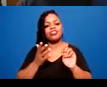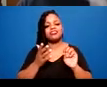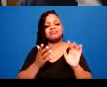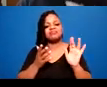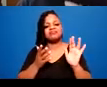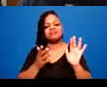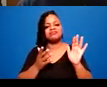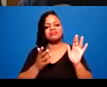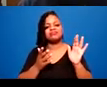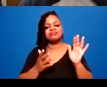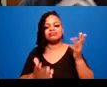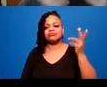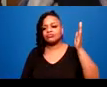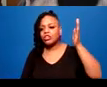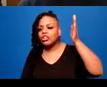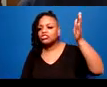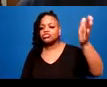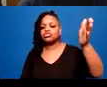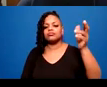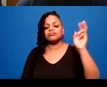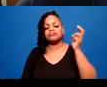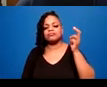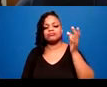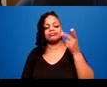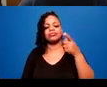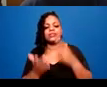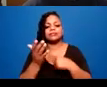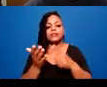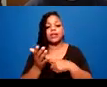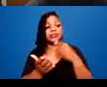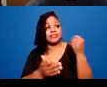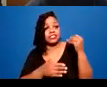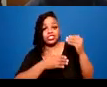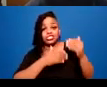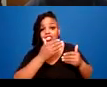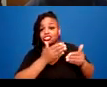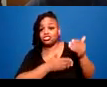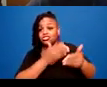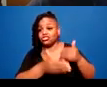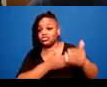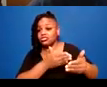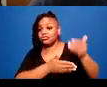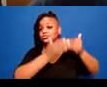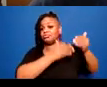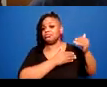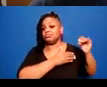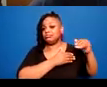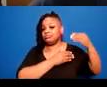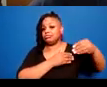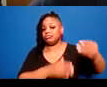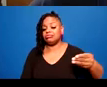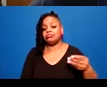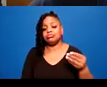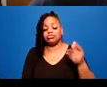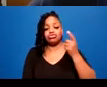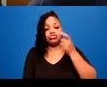sometimes intergenerational version of those three trauma responses. Ways that people have